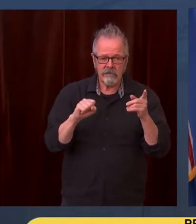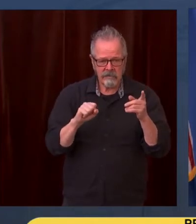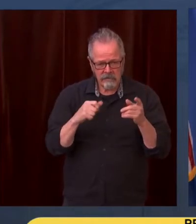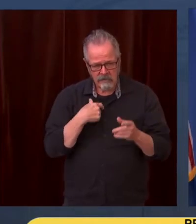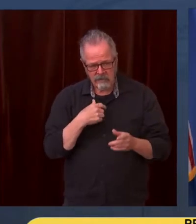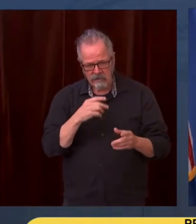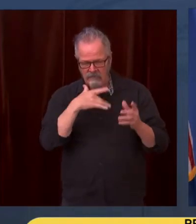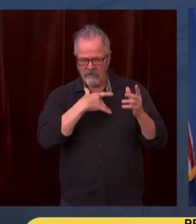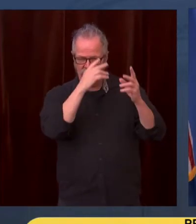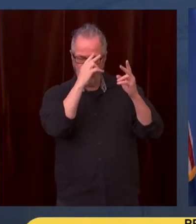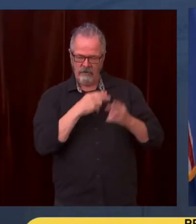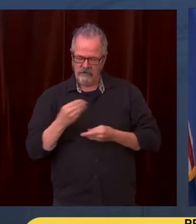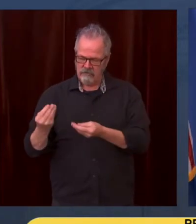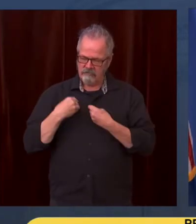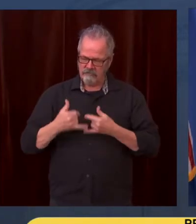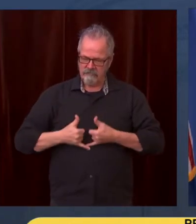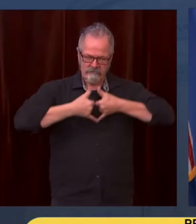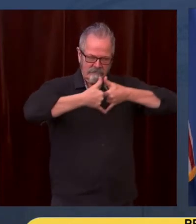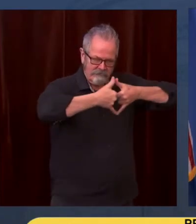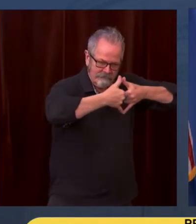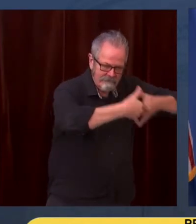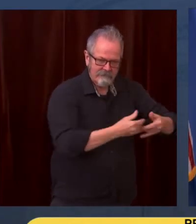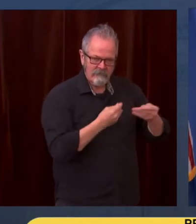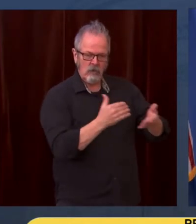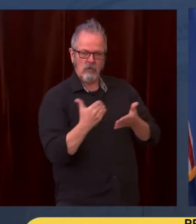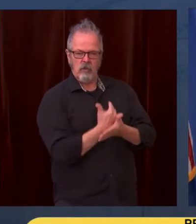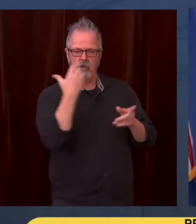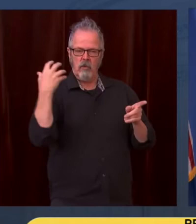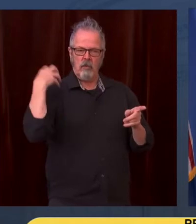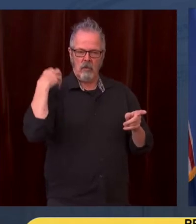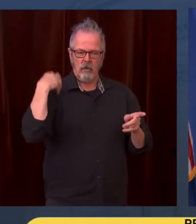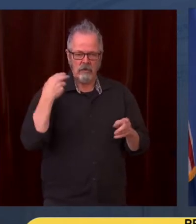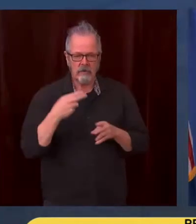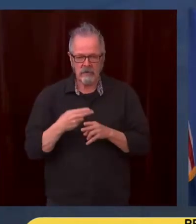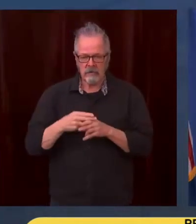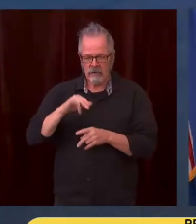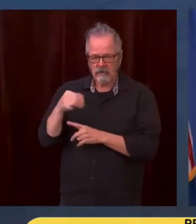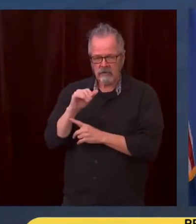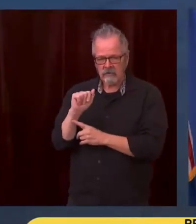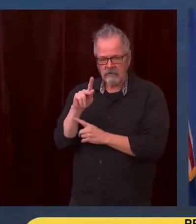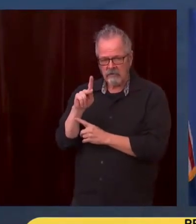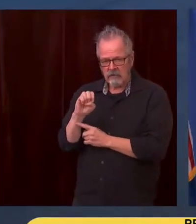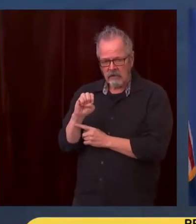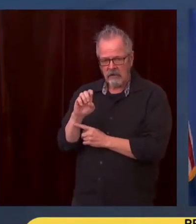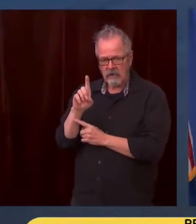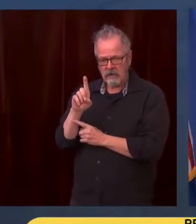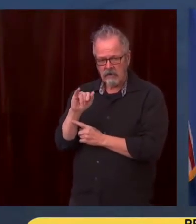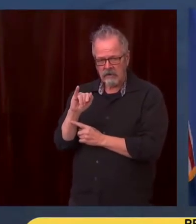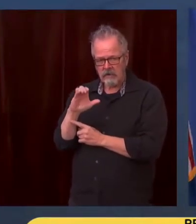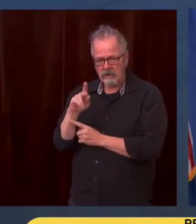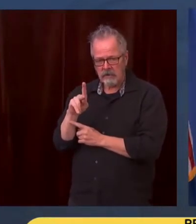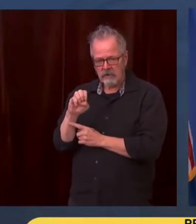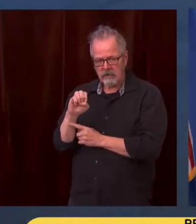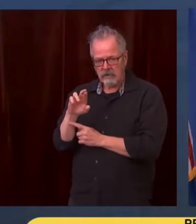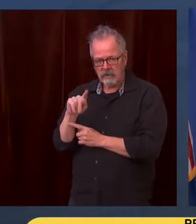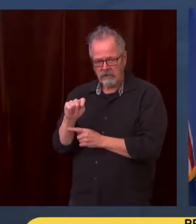Jake Dickert, and I think all of us were rightfully inspired by the Cougar football team that overcame a